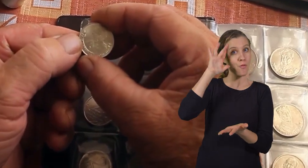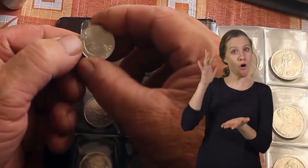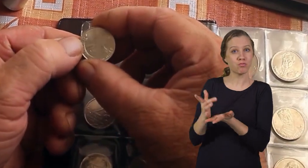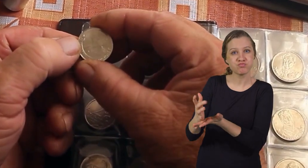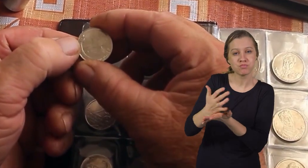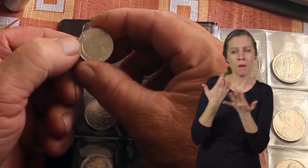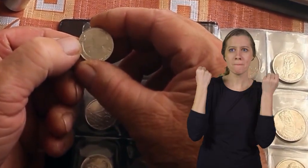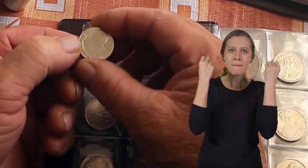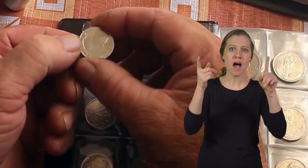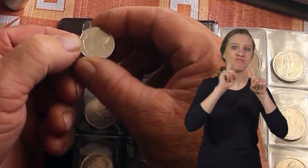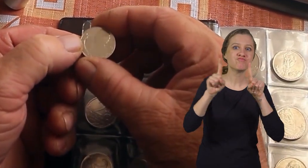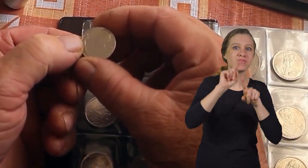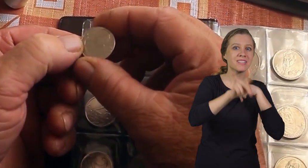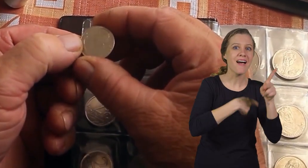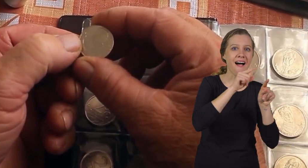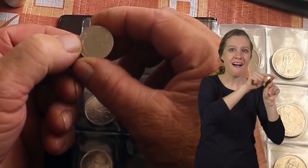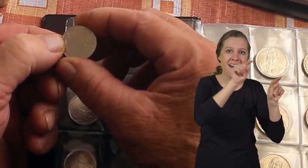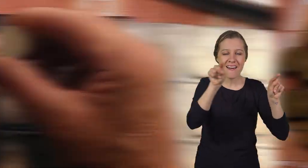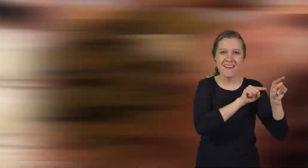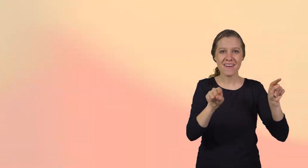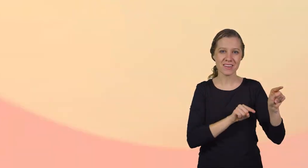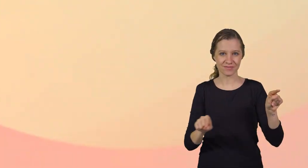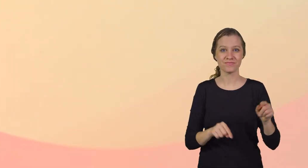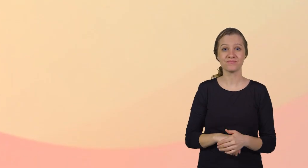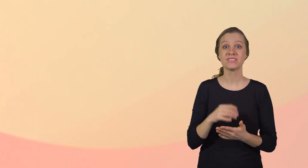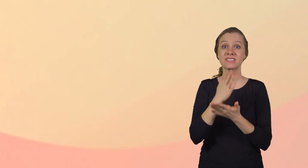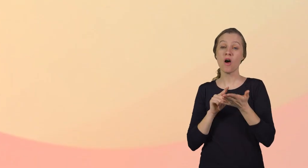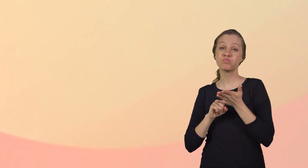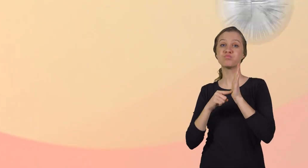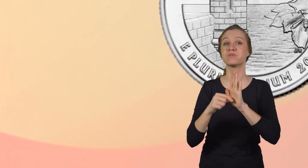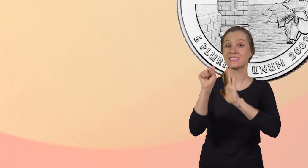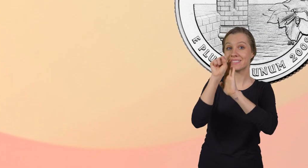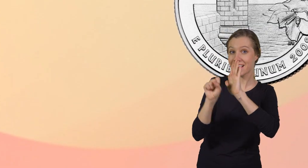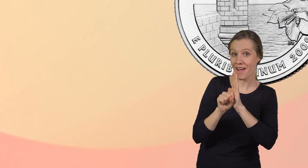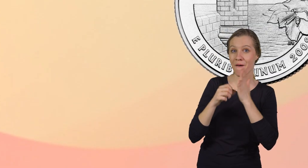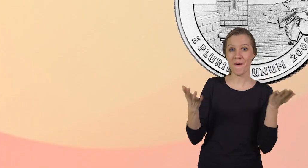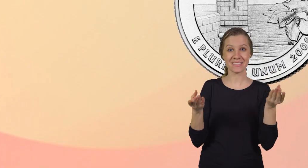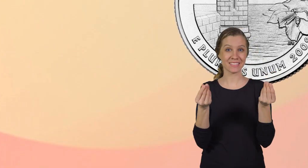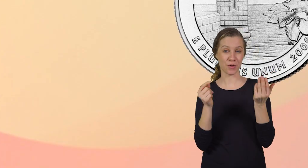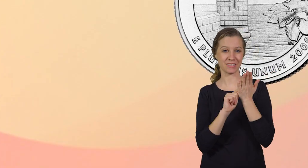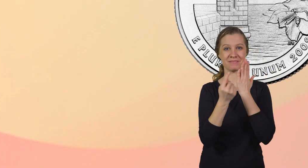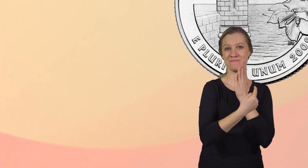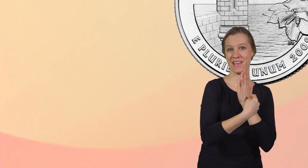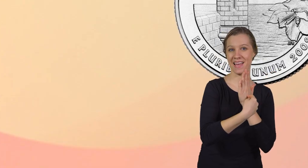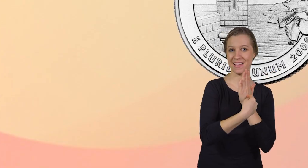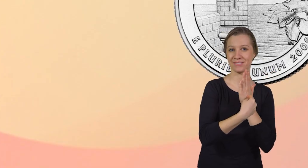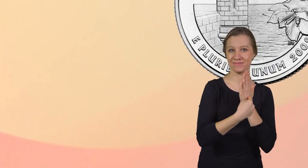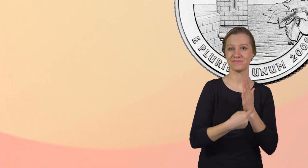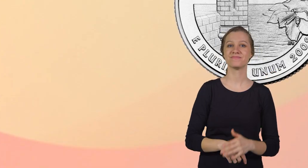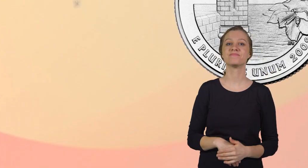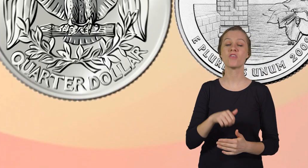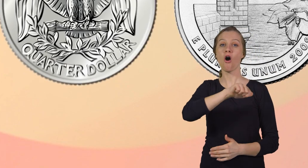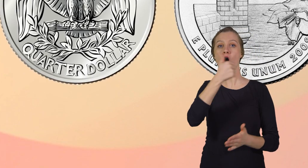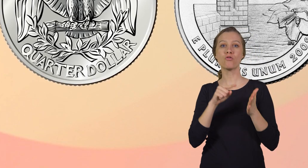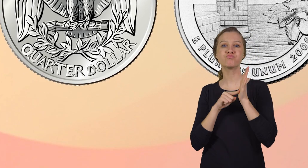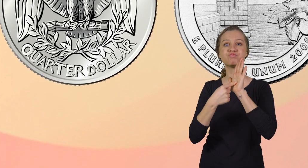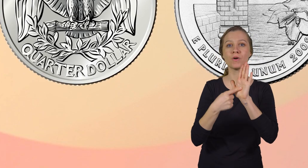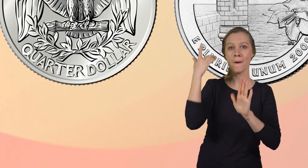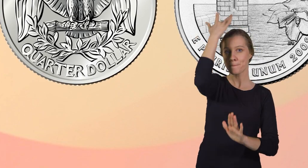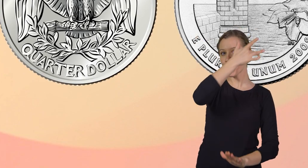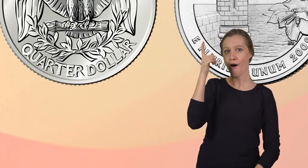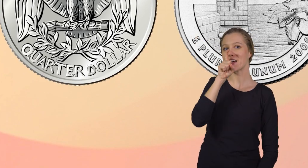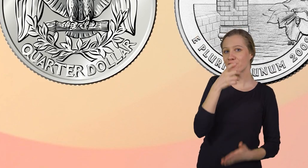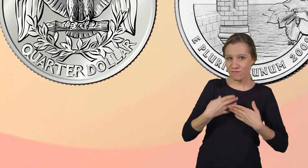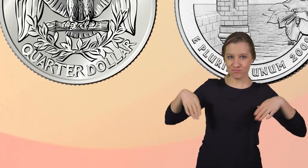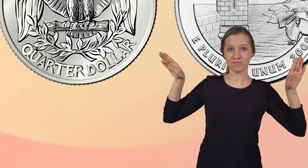quarters because there are many different kinds. Some feature states or territories on the back. Others feature a bald eagle.